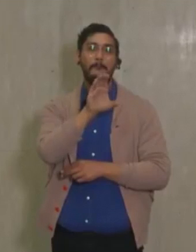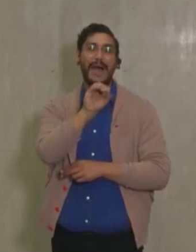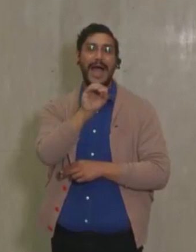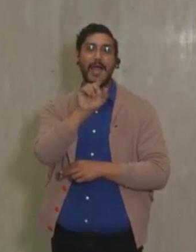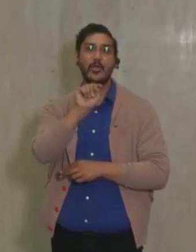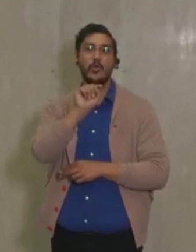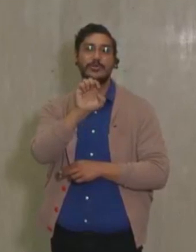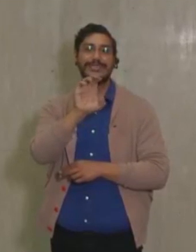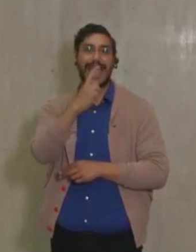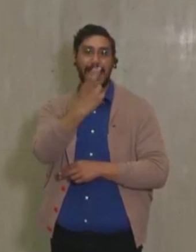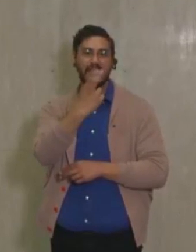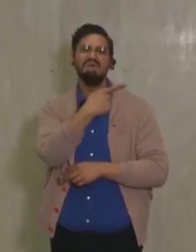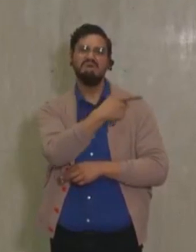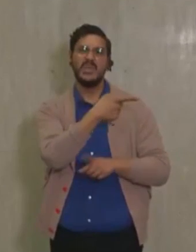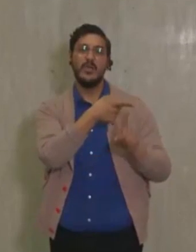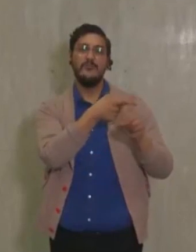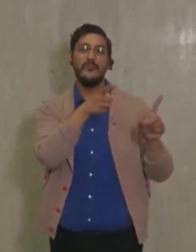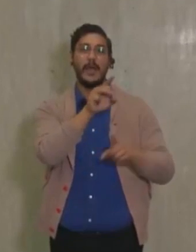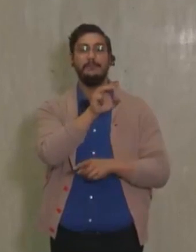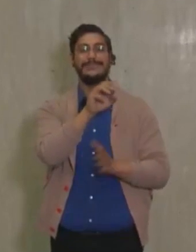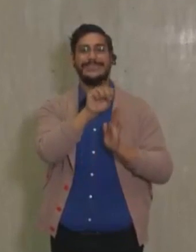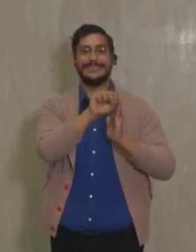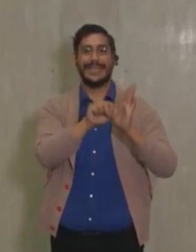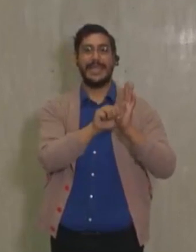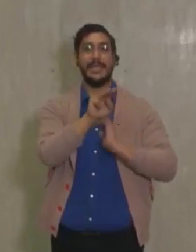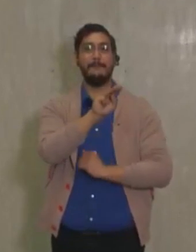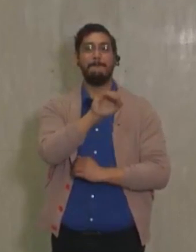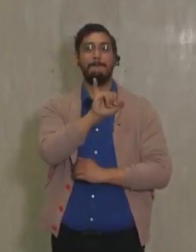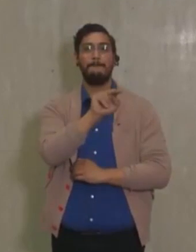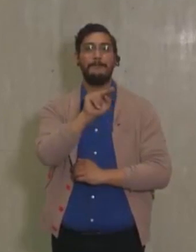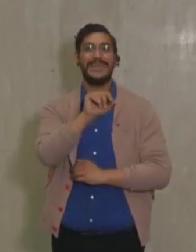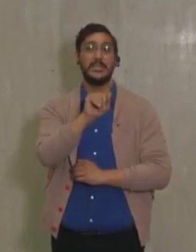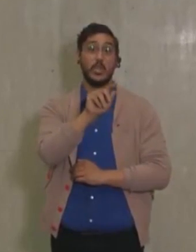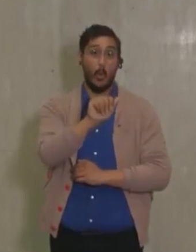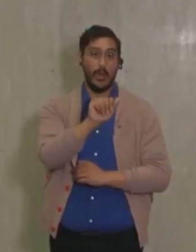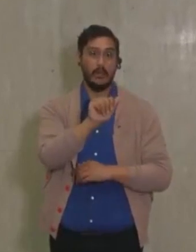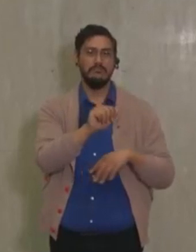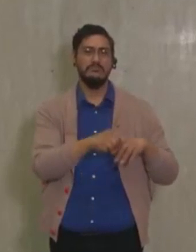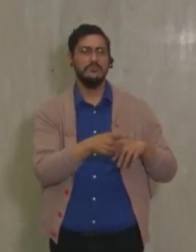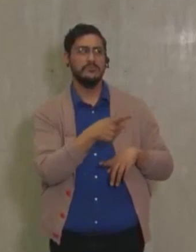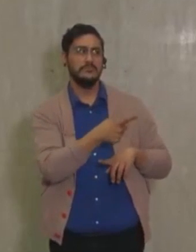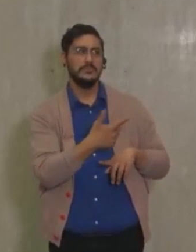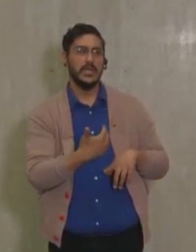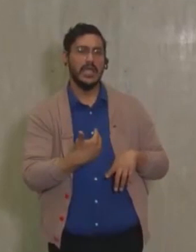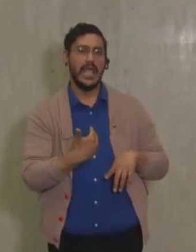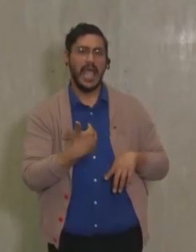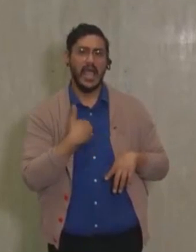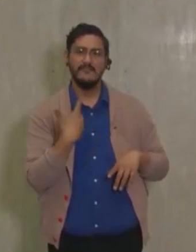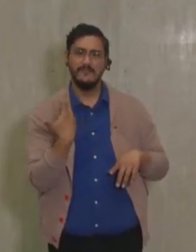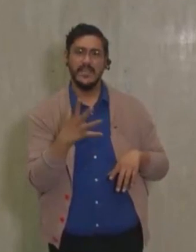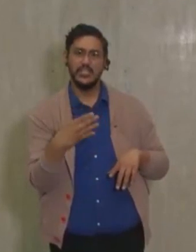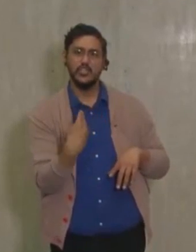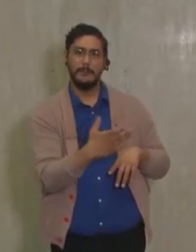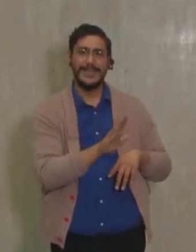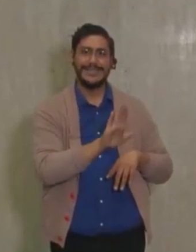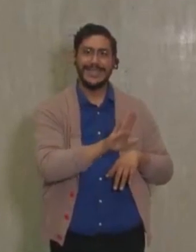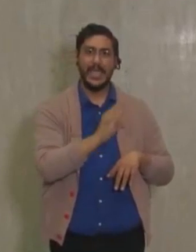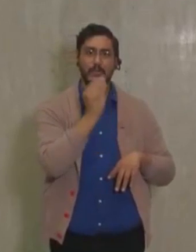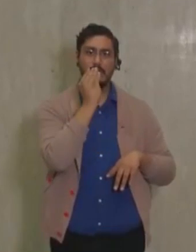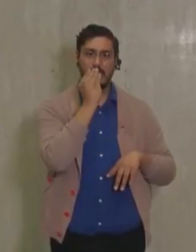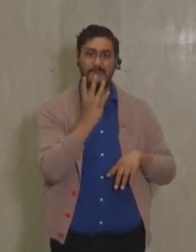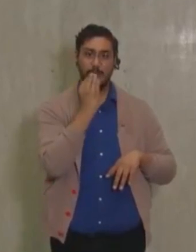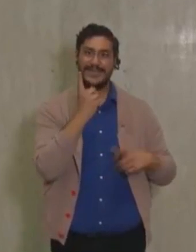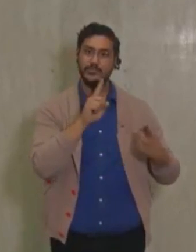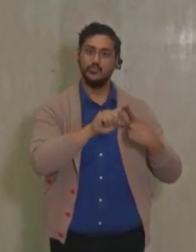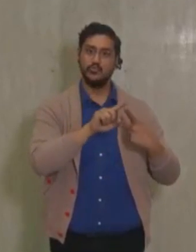Minnesota. Premier Biotech has, you know, submitted their data to the FDA.